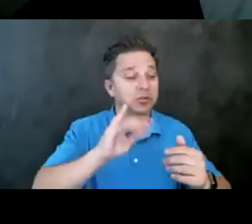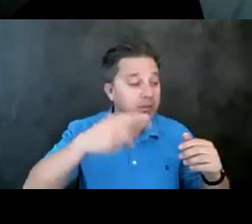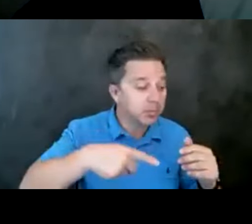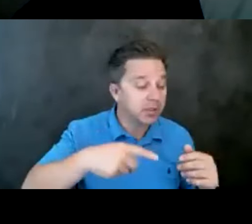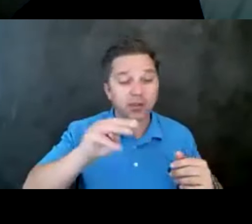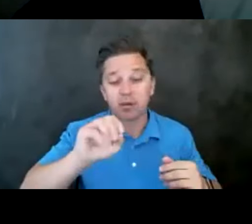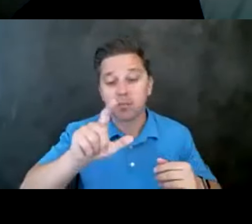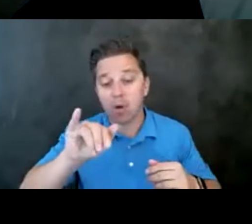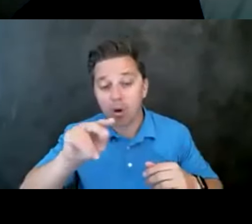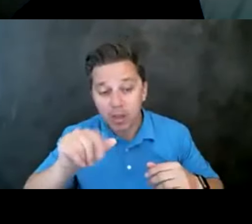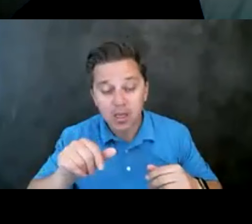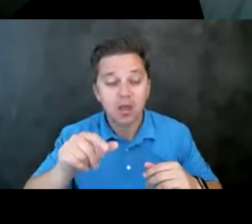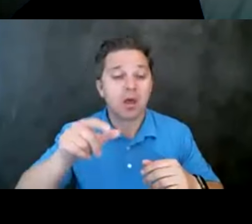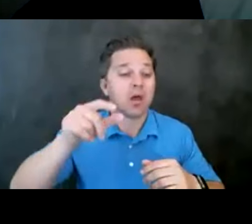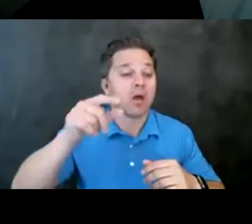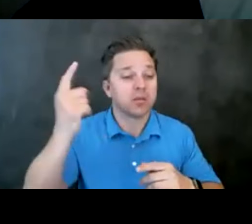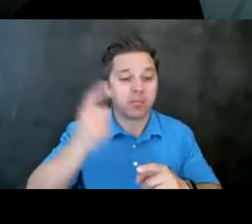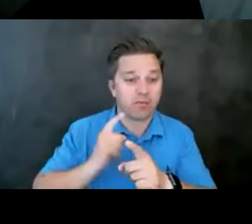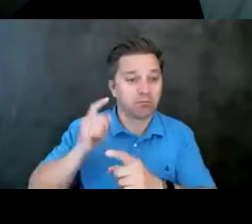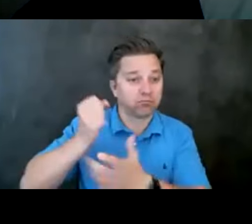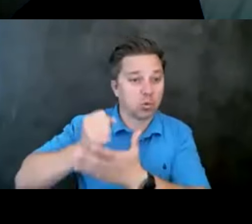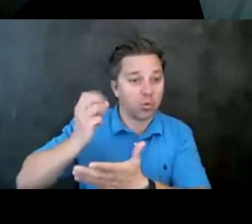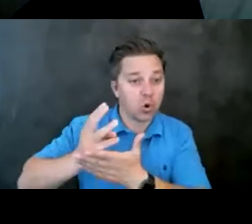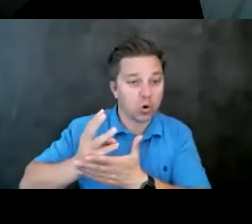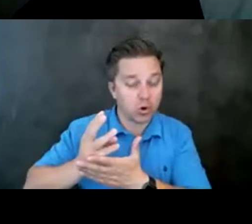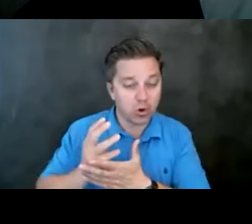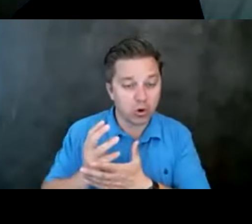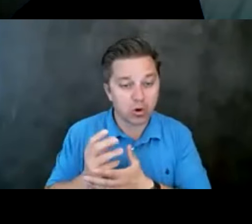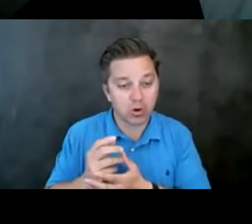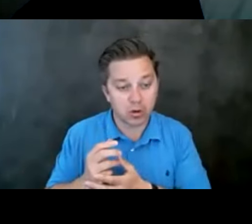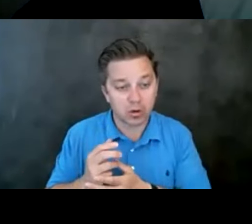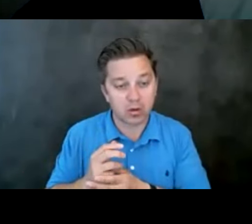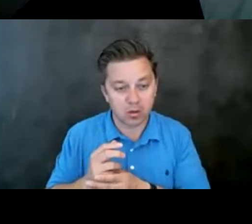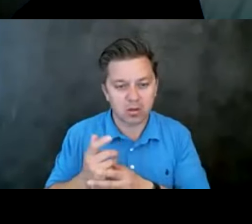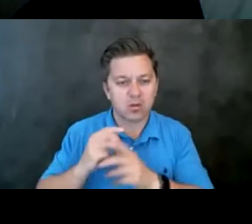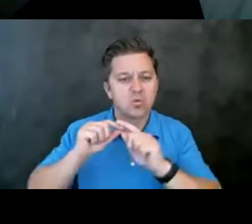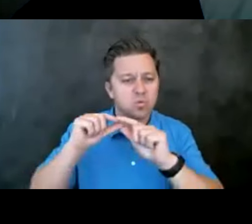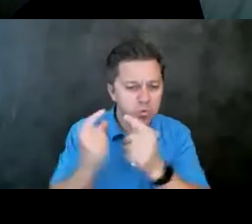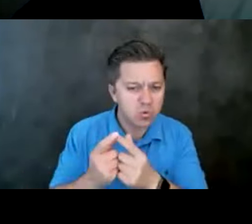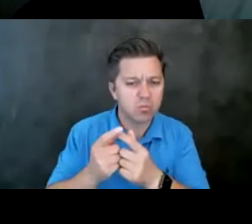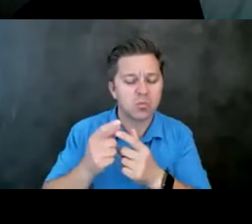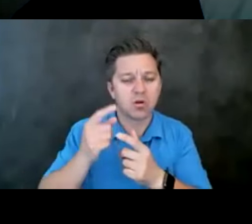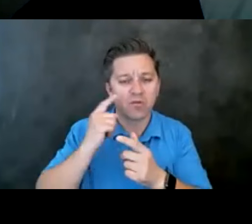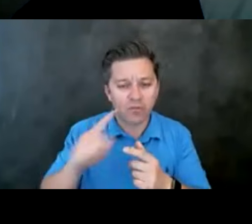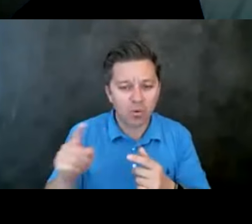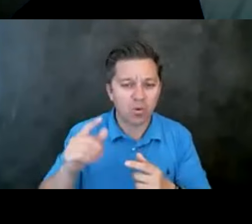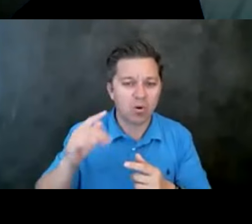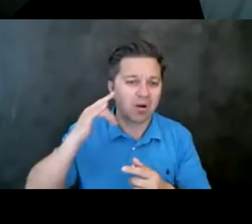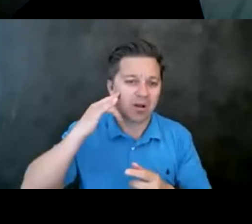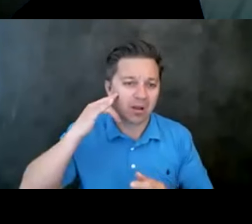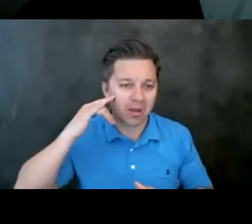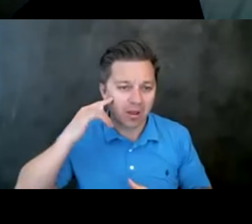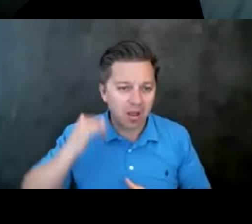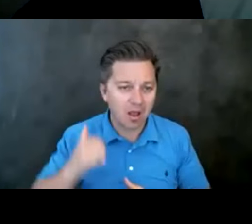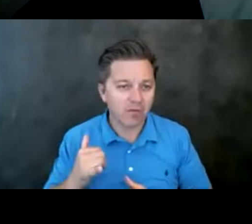somebody from, uh, social workers, uh, groups or a California, um,